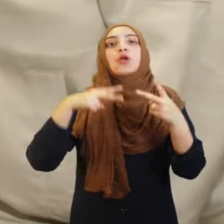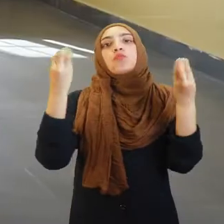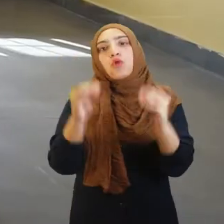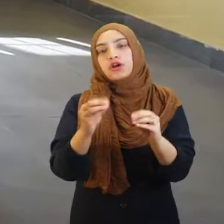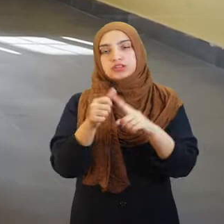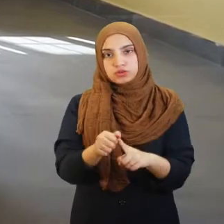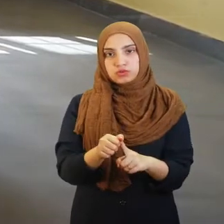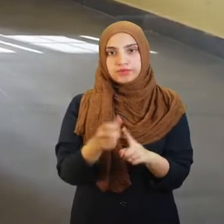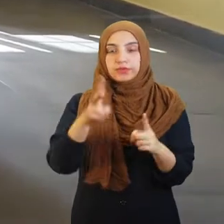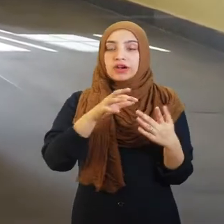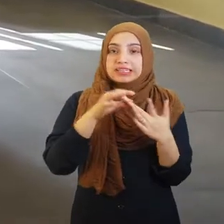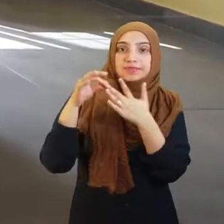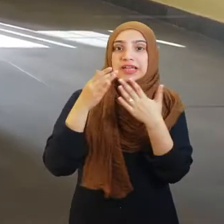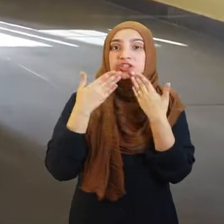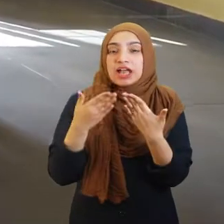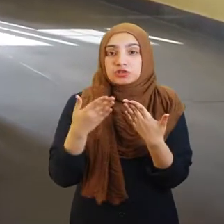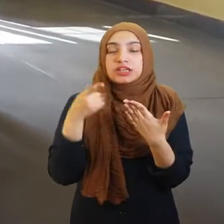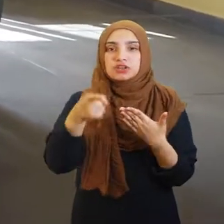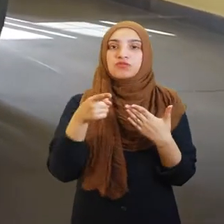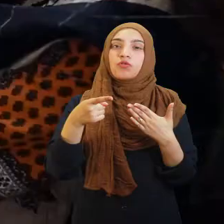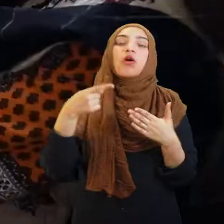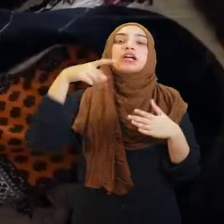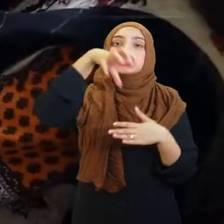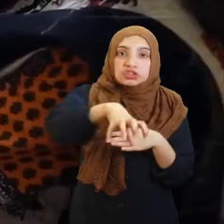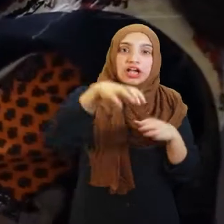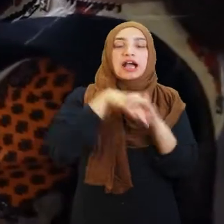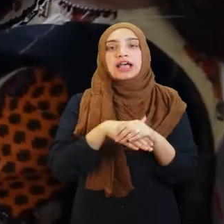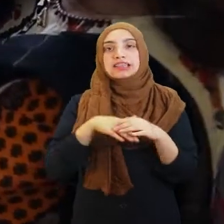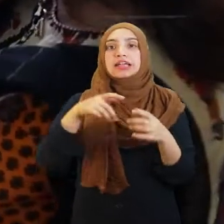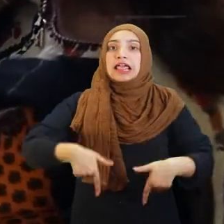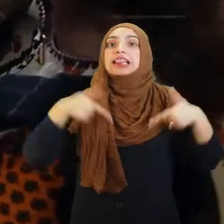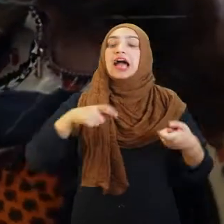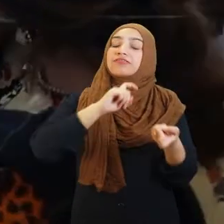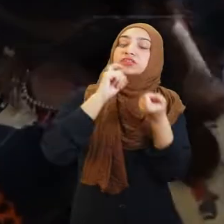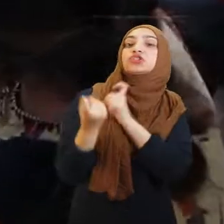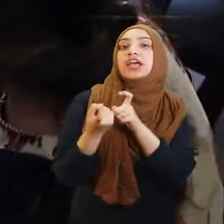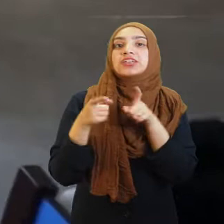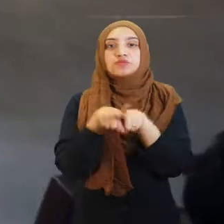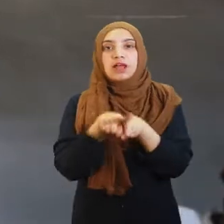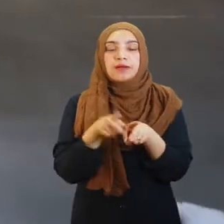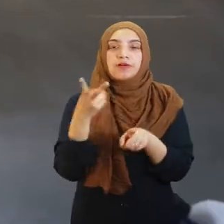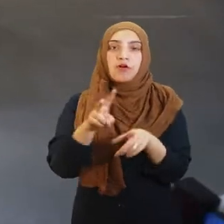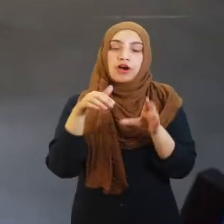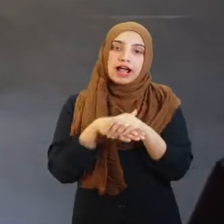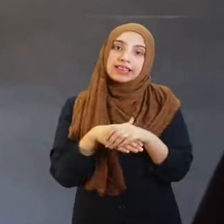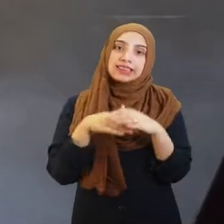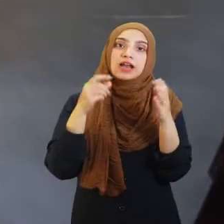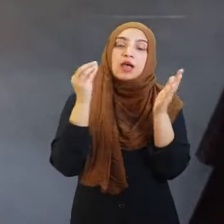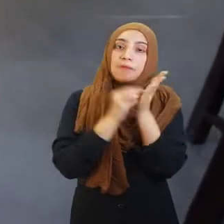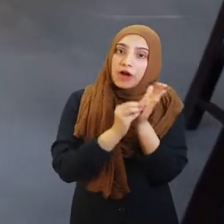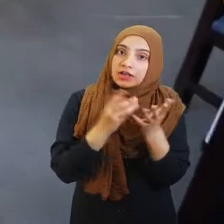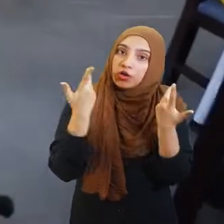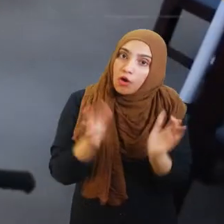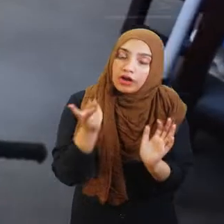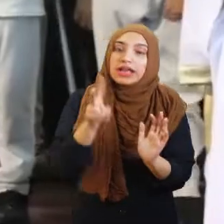inclusive for children with disabilities. Special Education in Dharaki will transform the lives of children with disabilities and